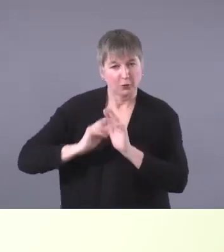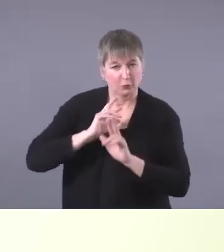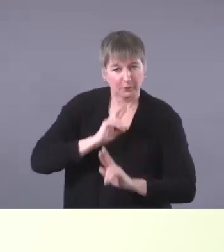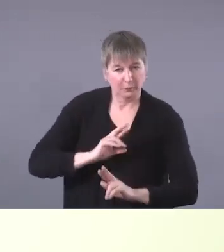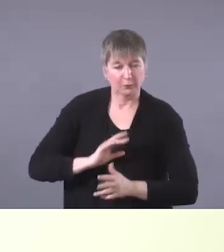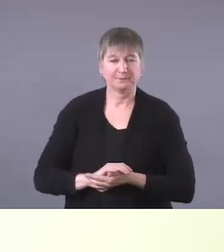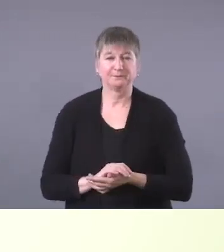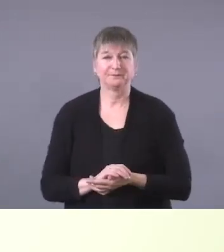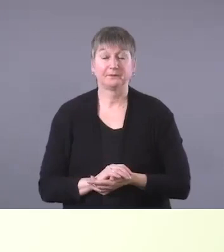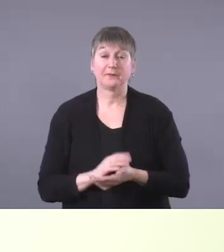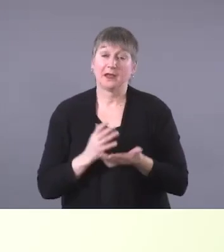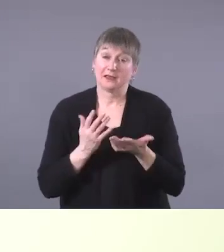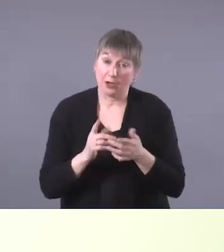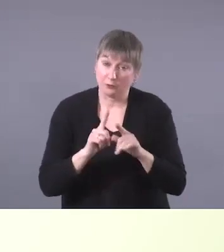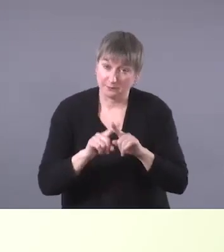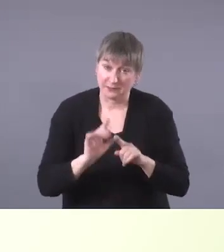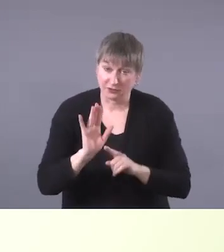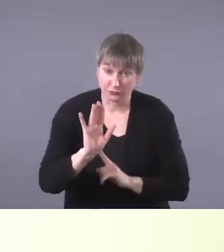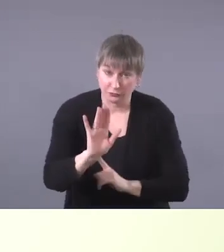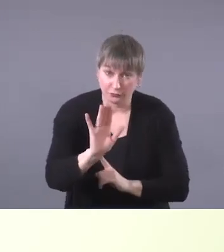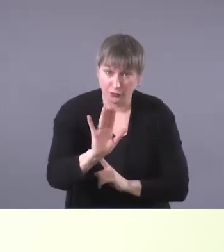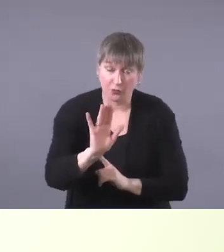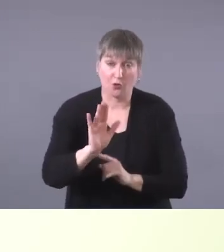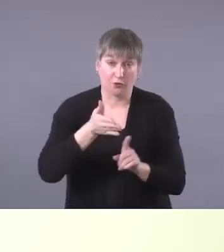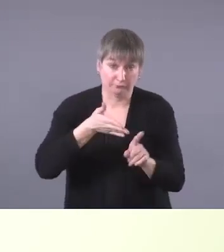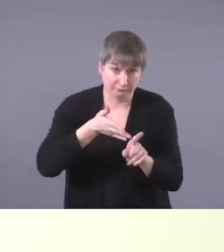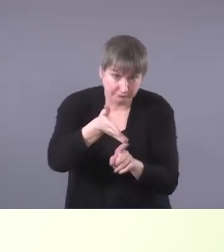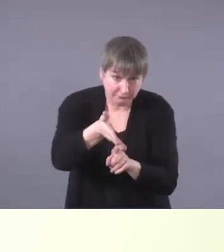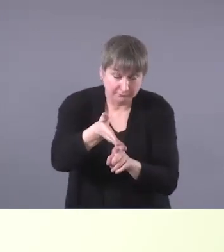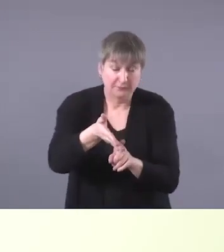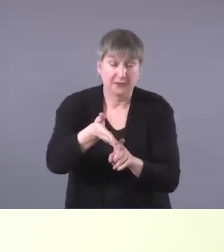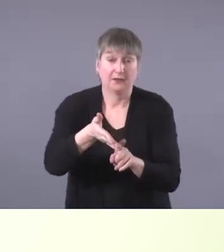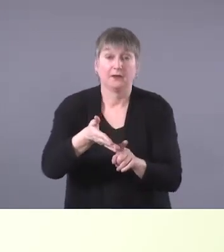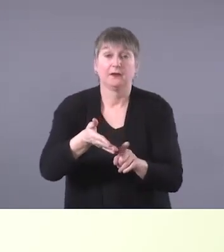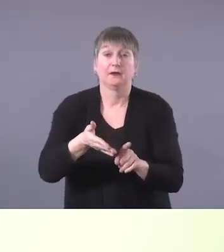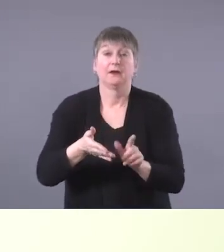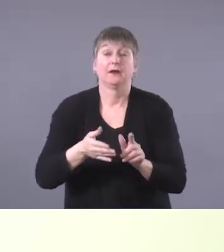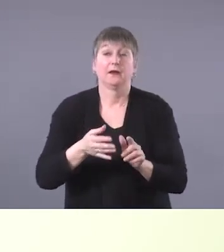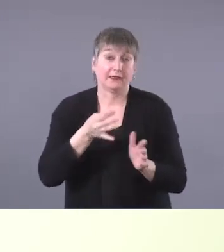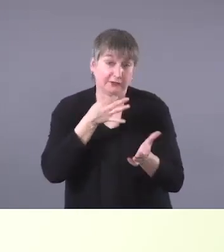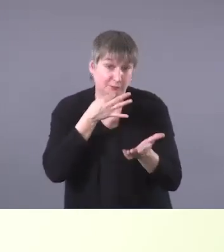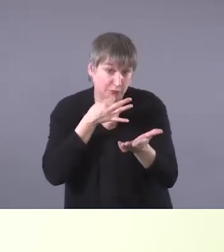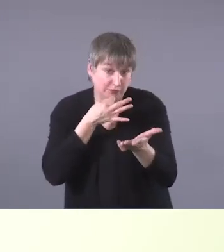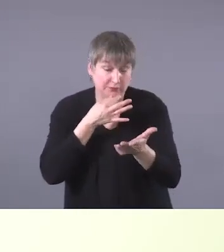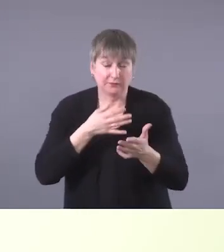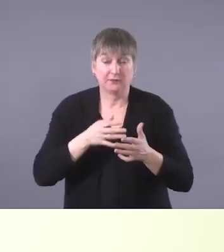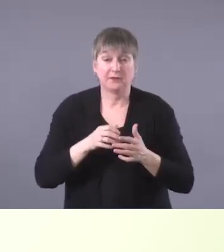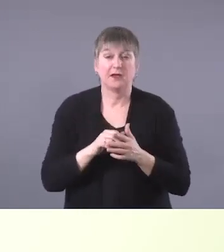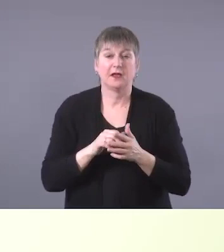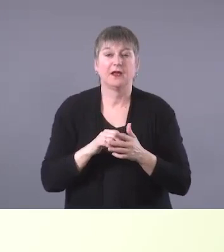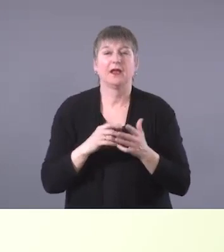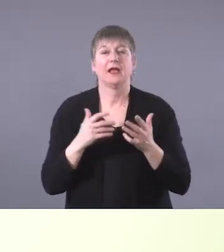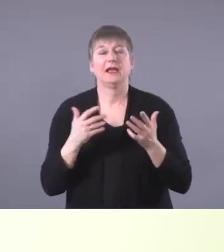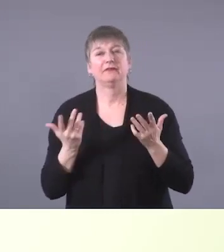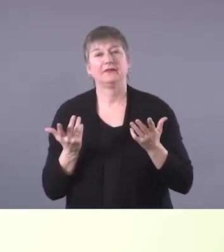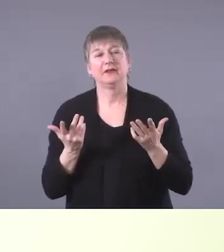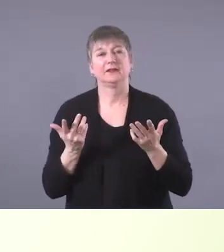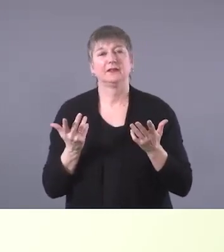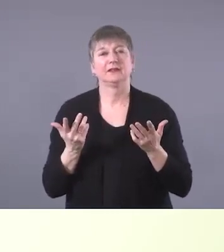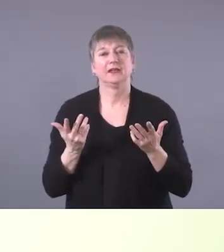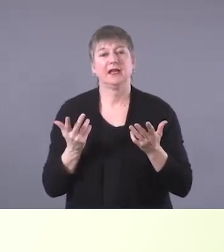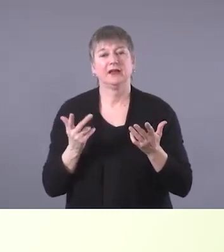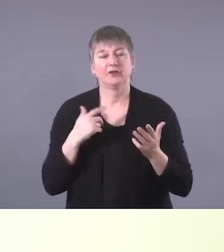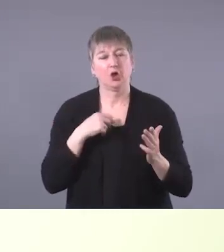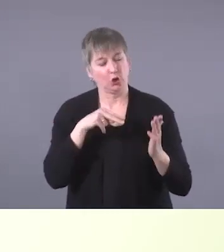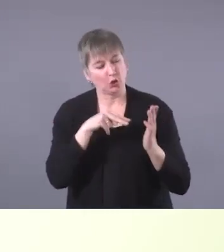depending on your professional area of specialty, I, I think that if it's, uh, a physical, um, thing you're looking